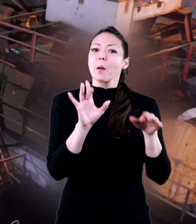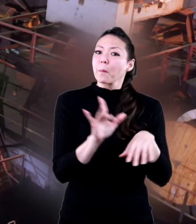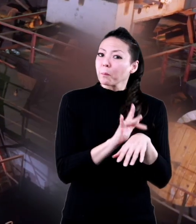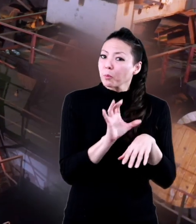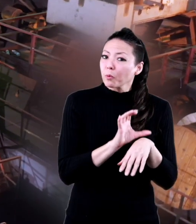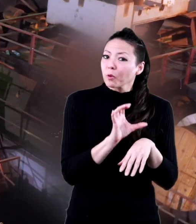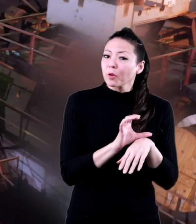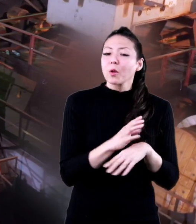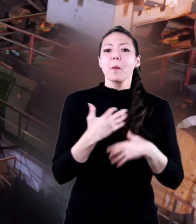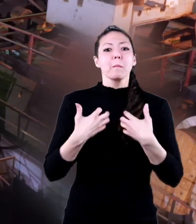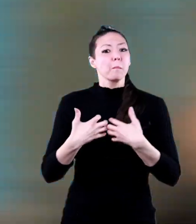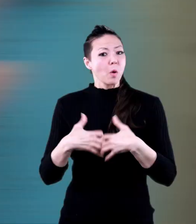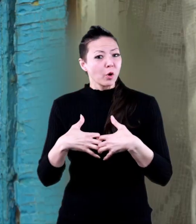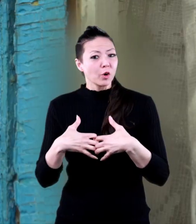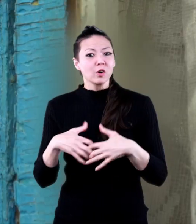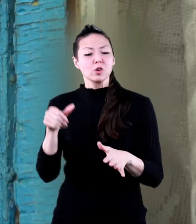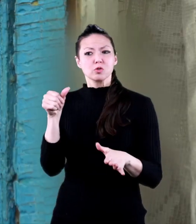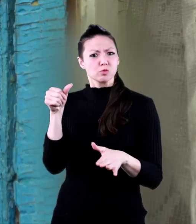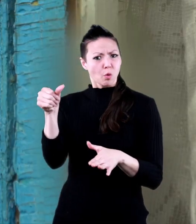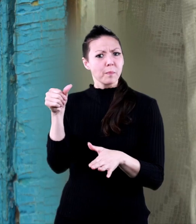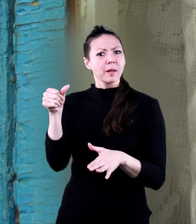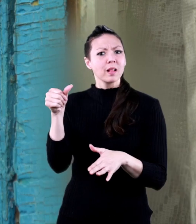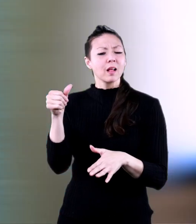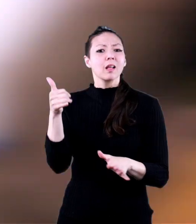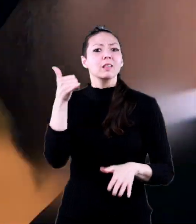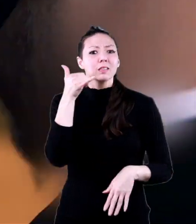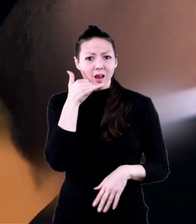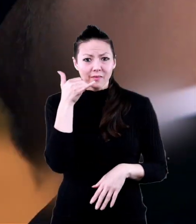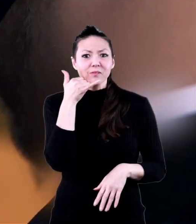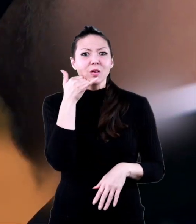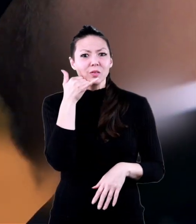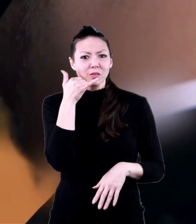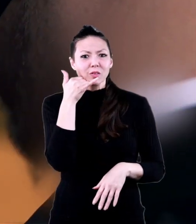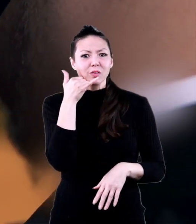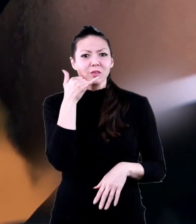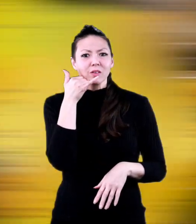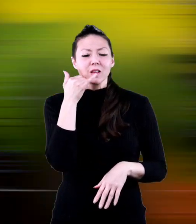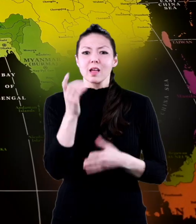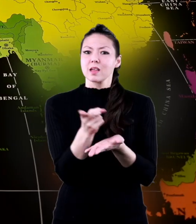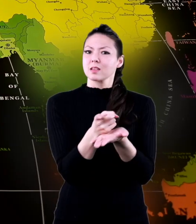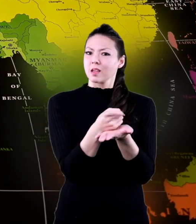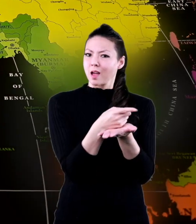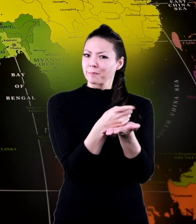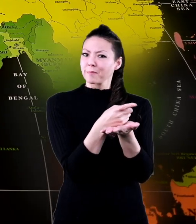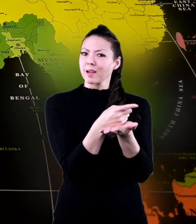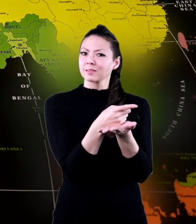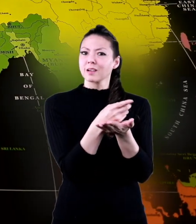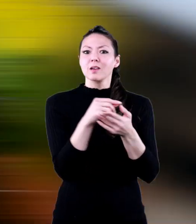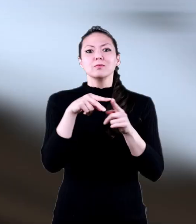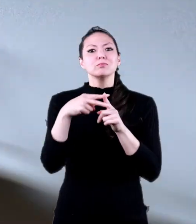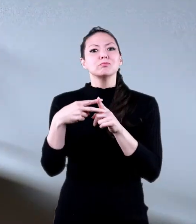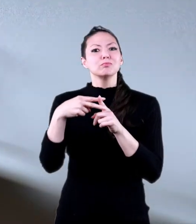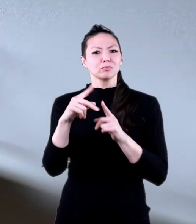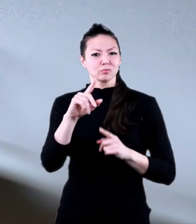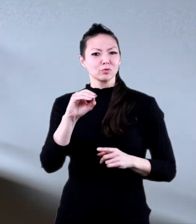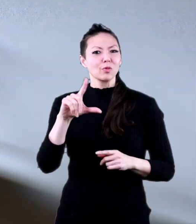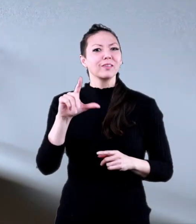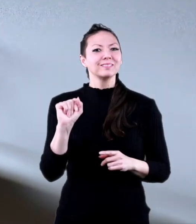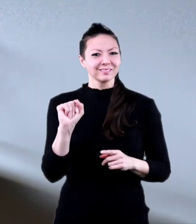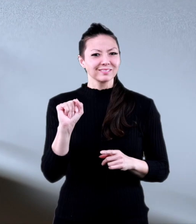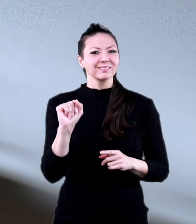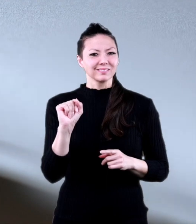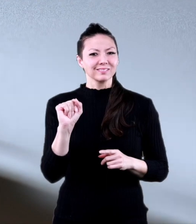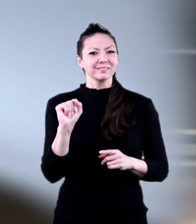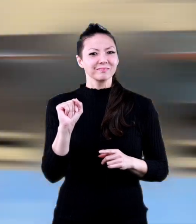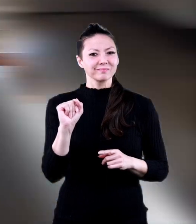motors, doorbells, telephones, compasses, and tools.